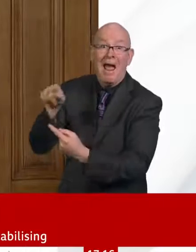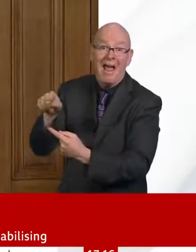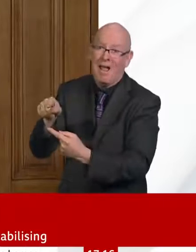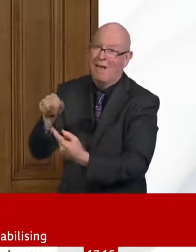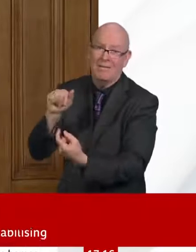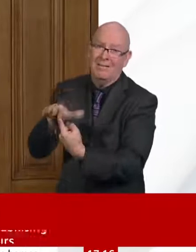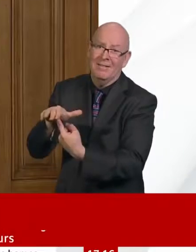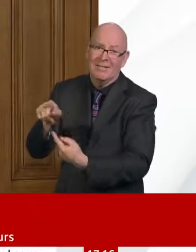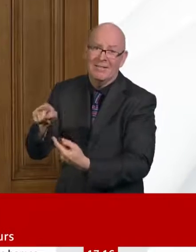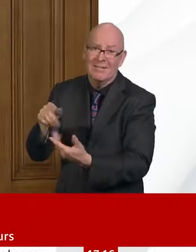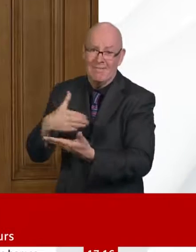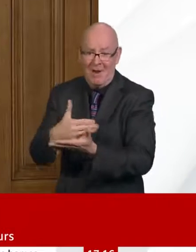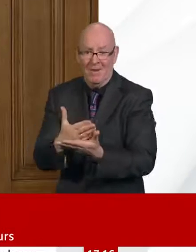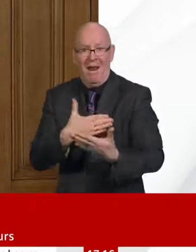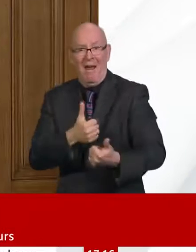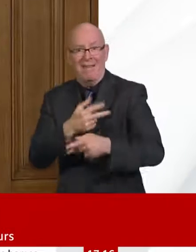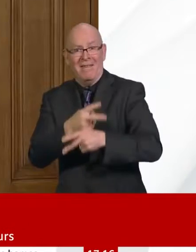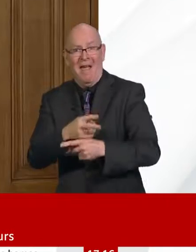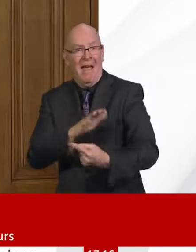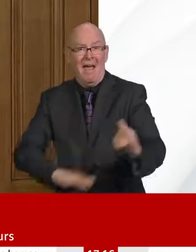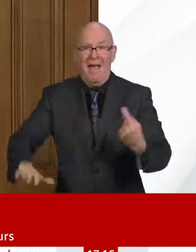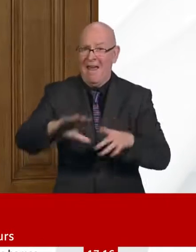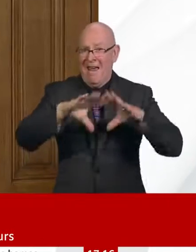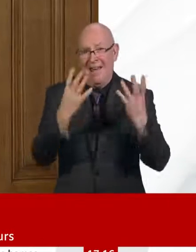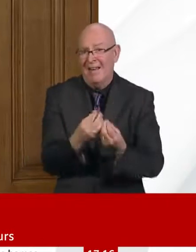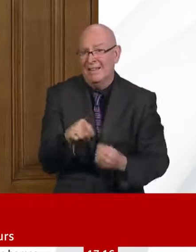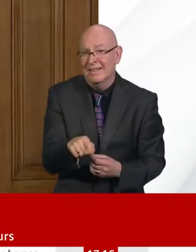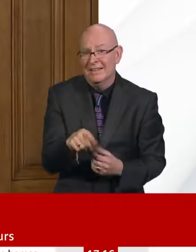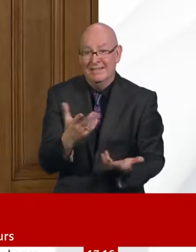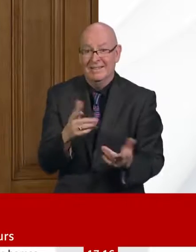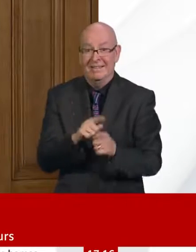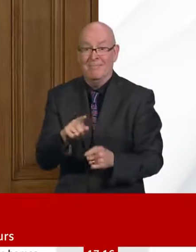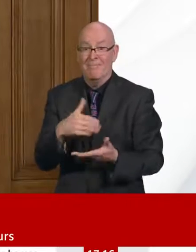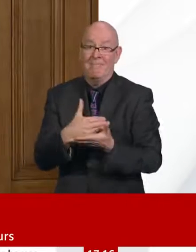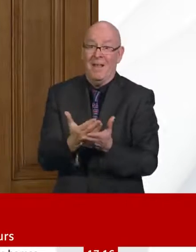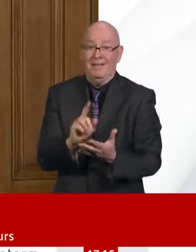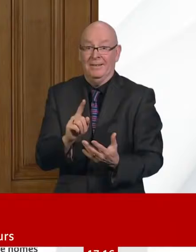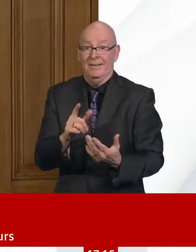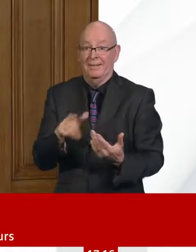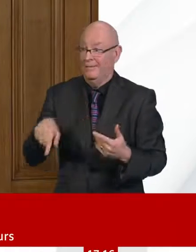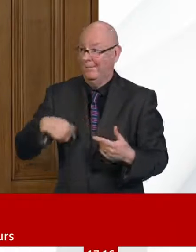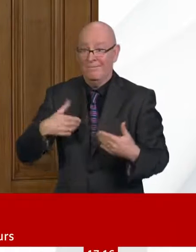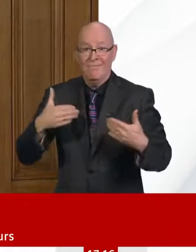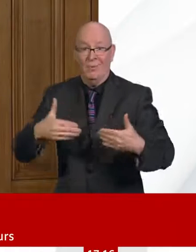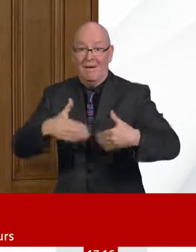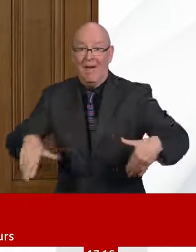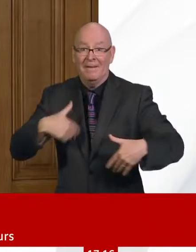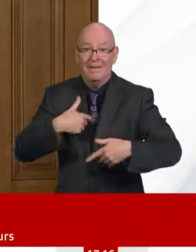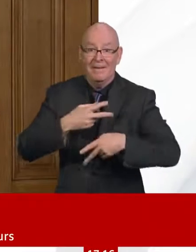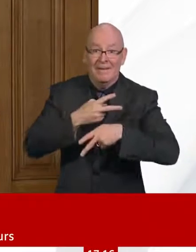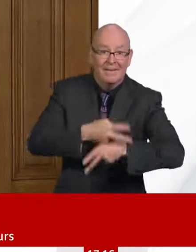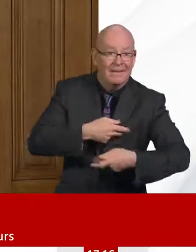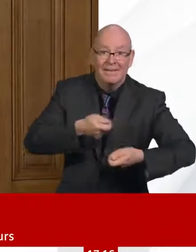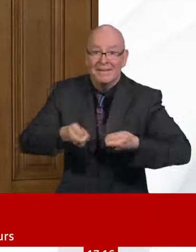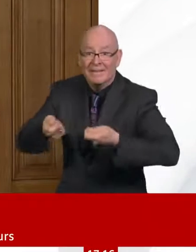even more important to discuss in a sense than anything else at the moment, where we have a number of